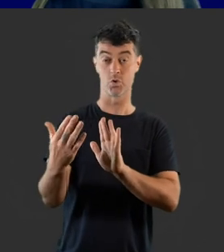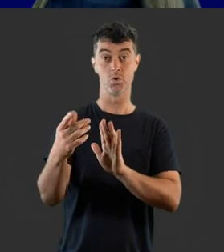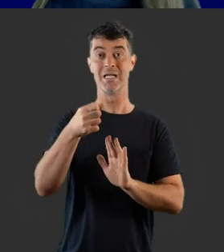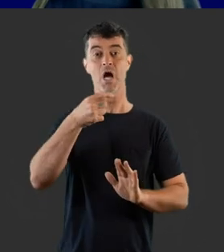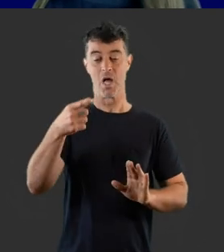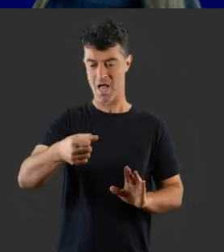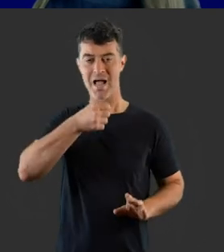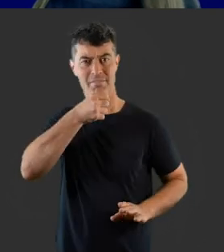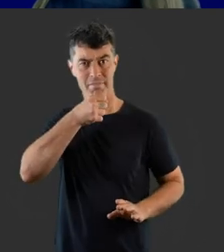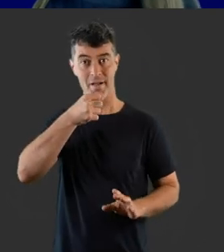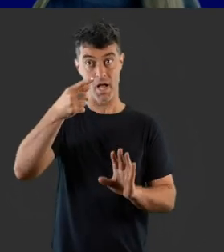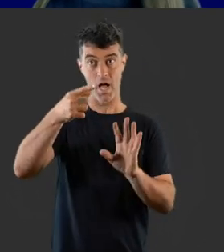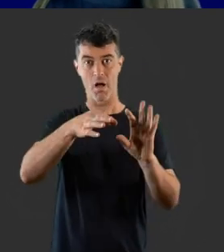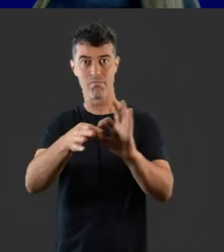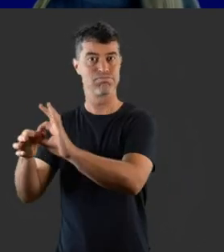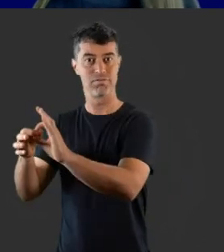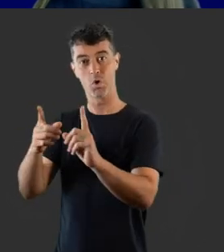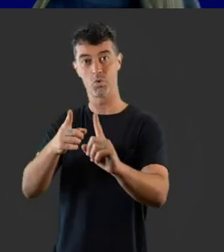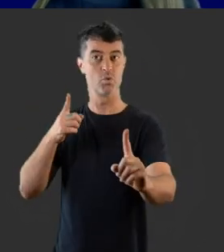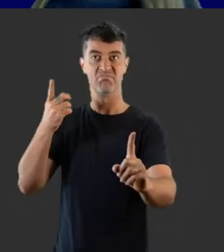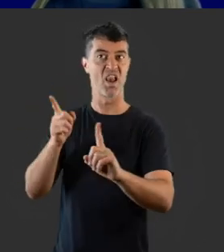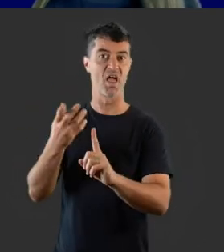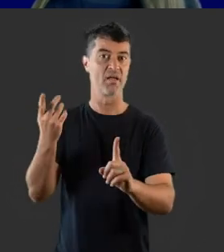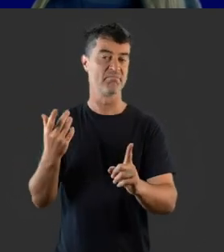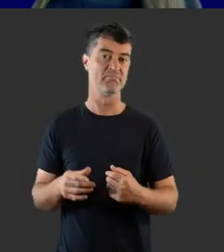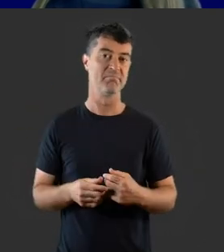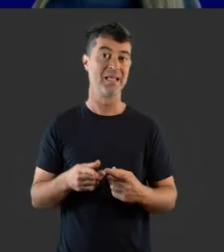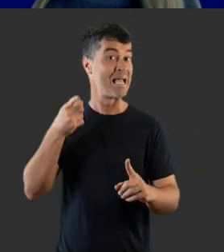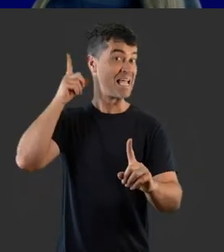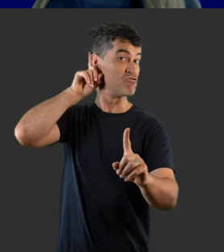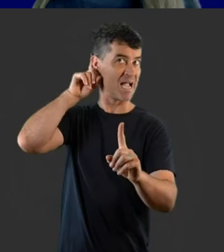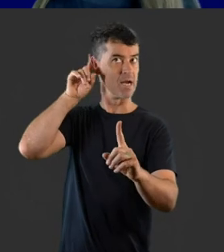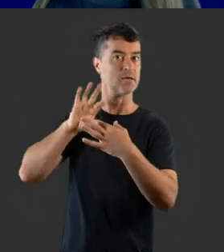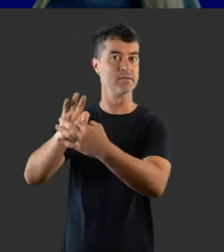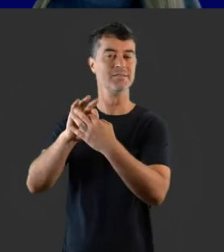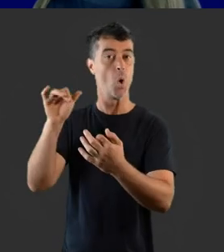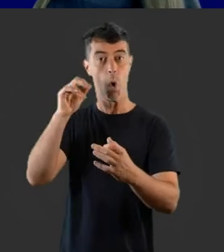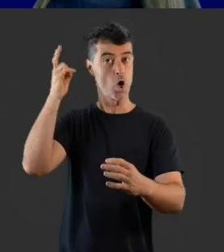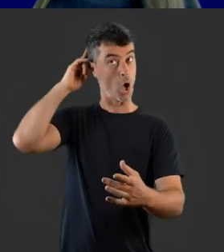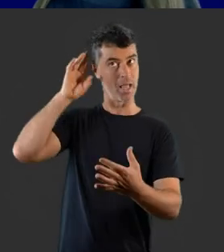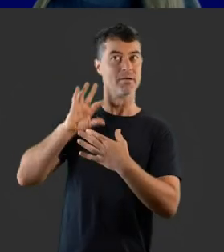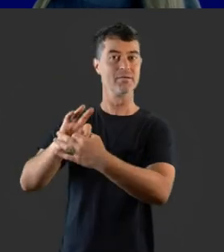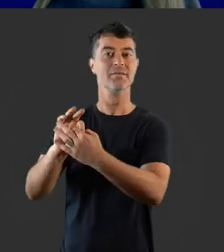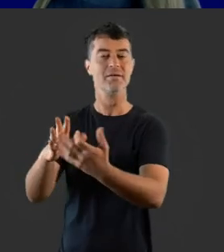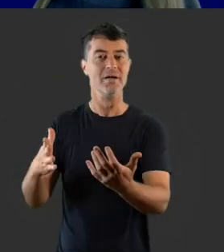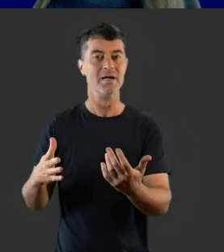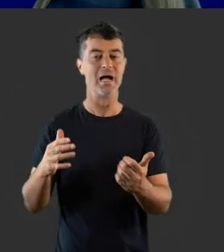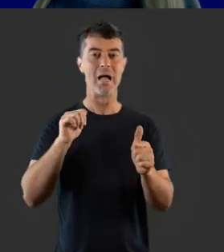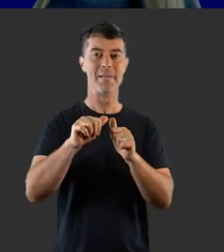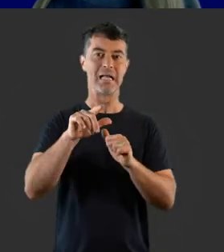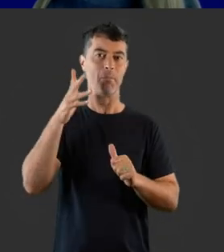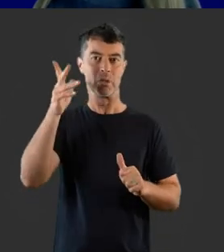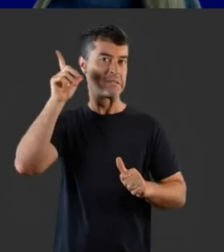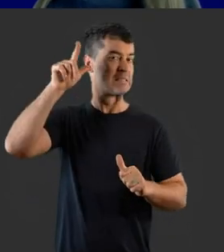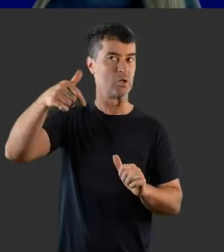from a microphone in close proximity to a speaker and relays sound to a hearing device such as a hearing aid or